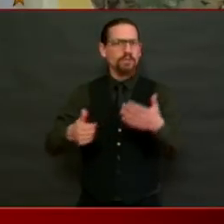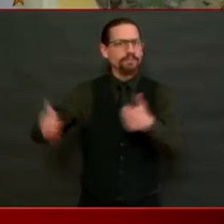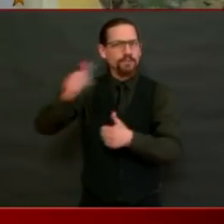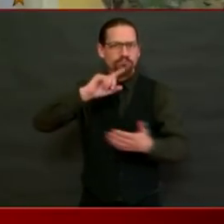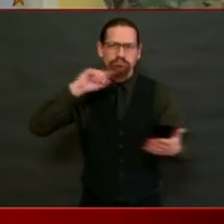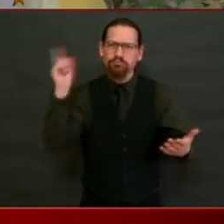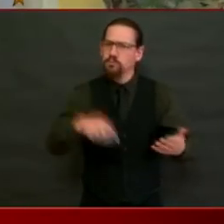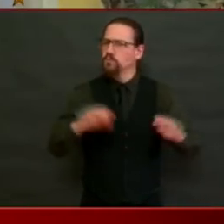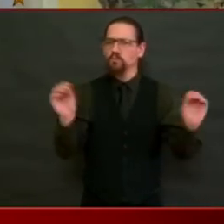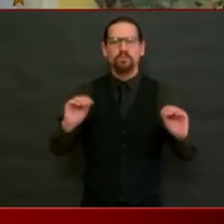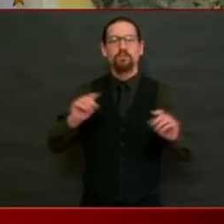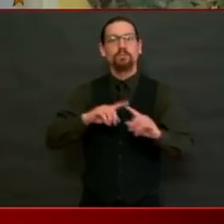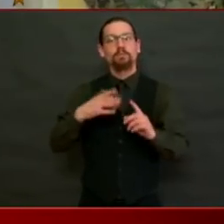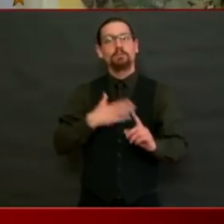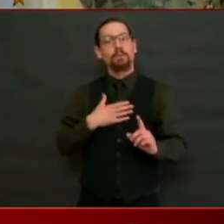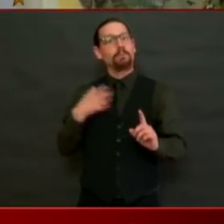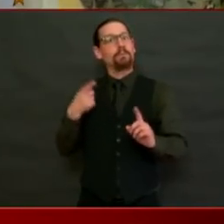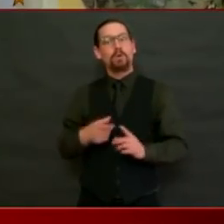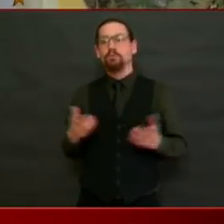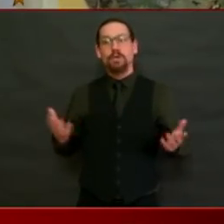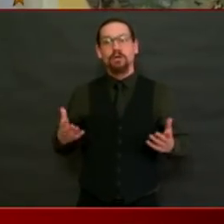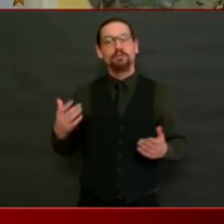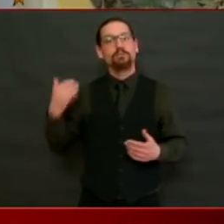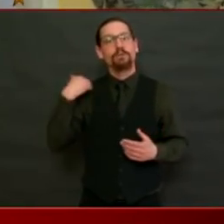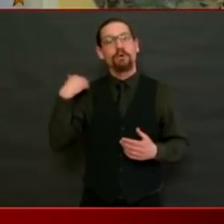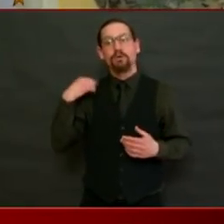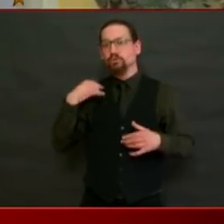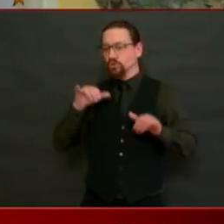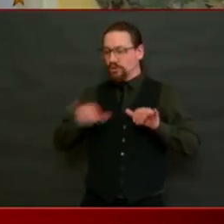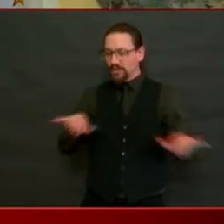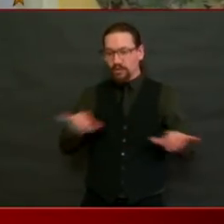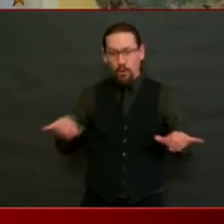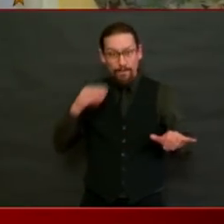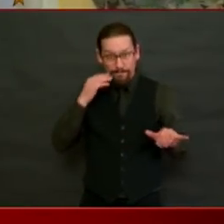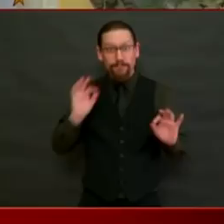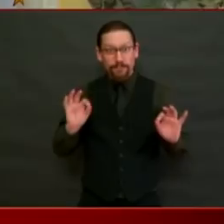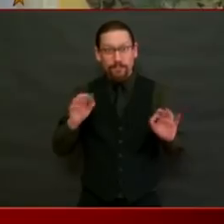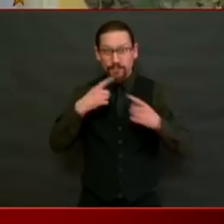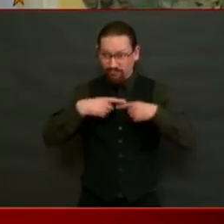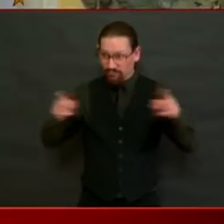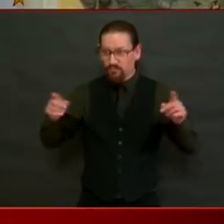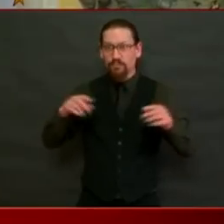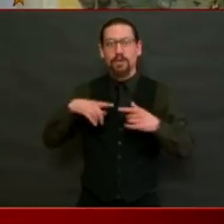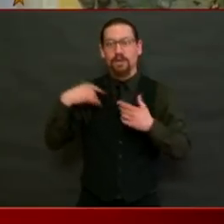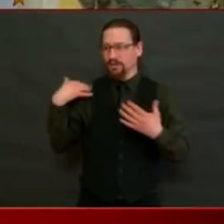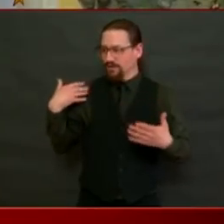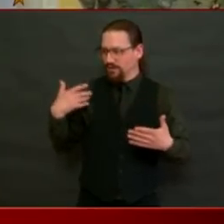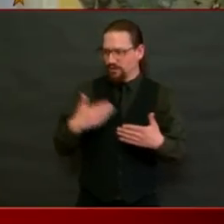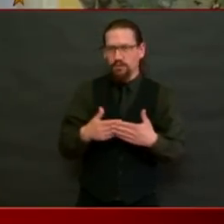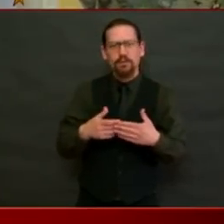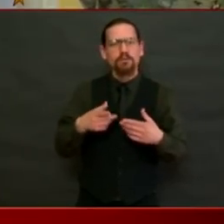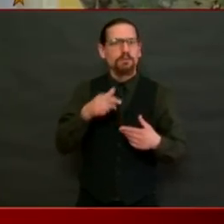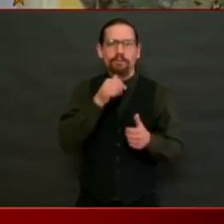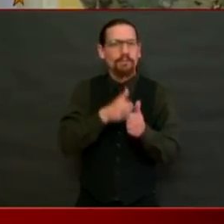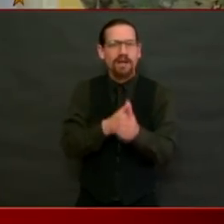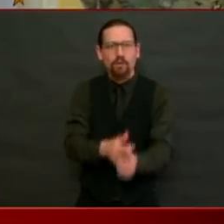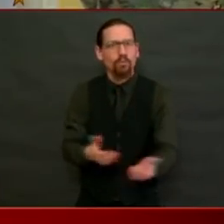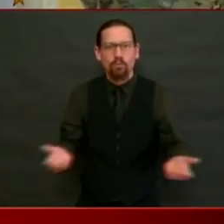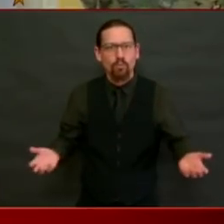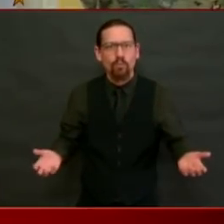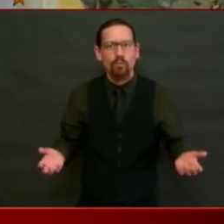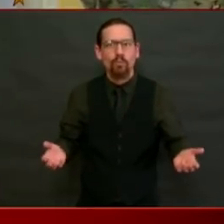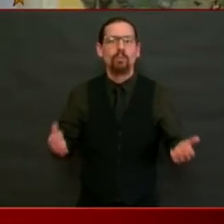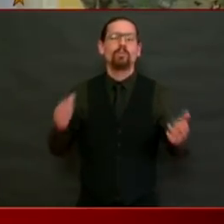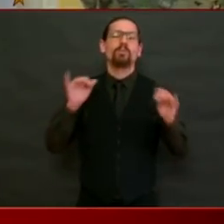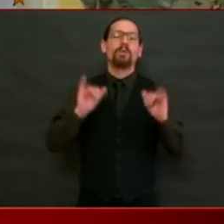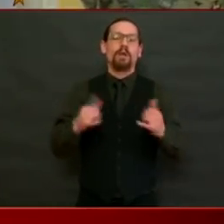-home order that we need to see. And so I'm asking people to do better at staying home. So